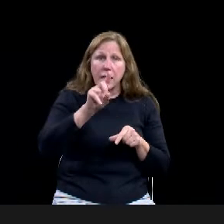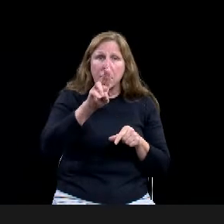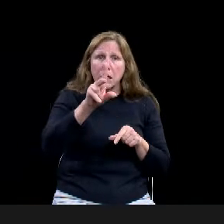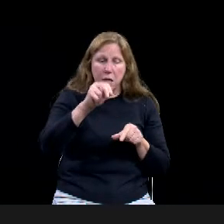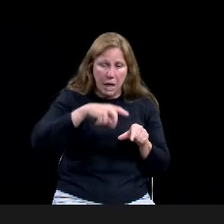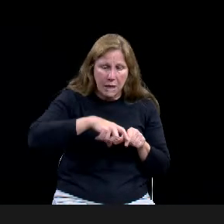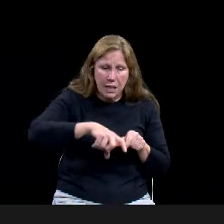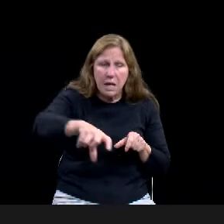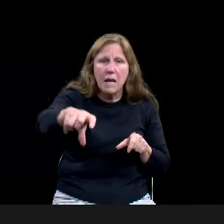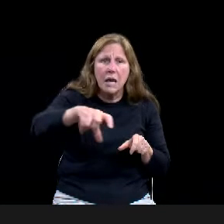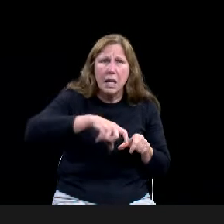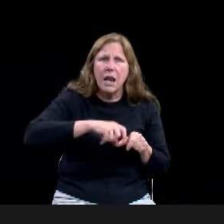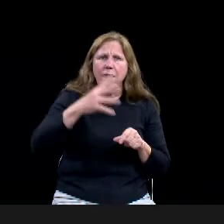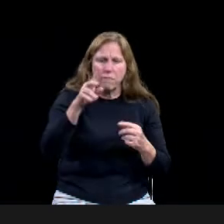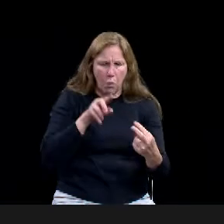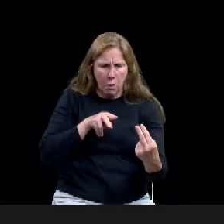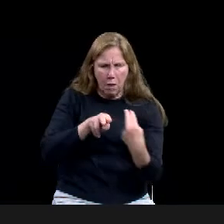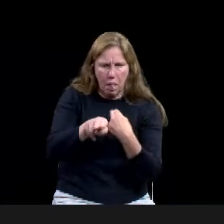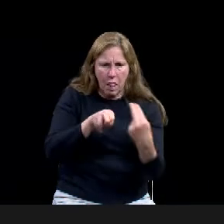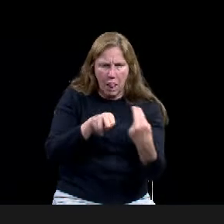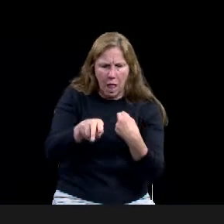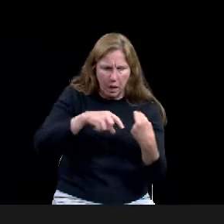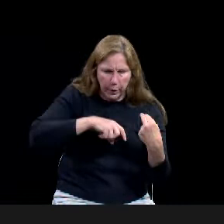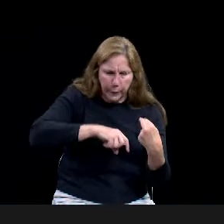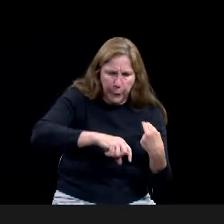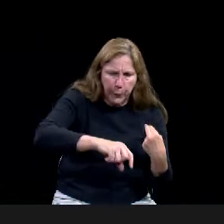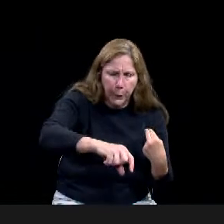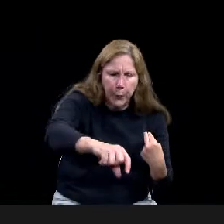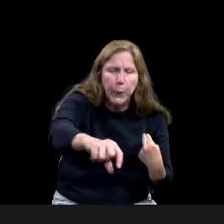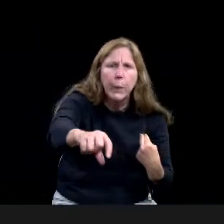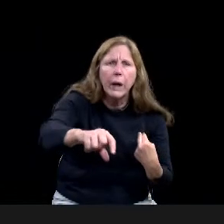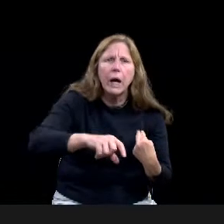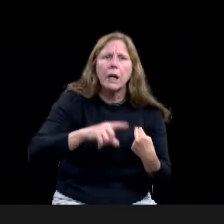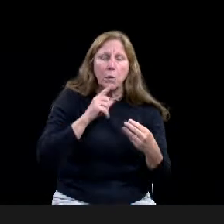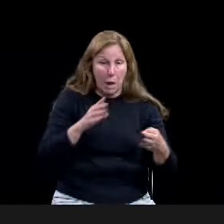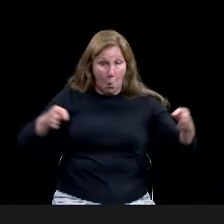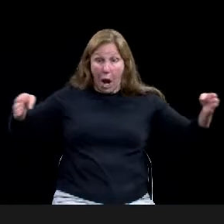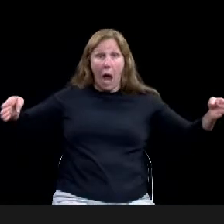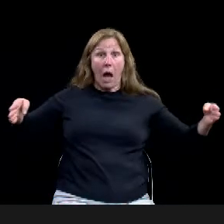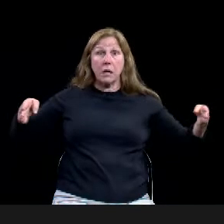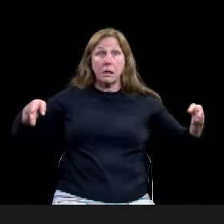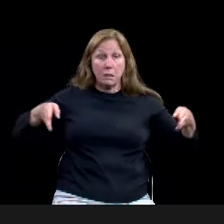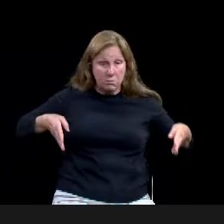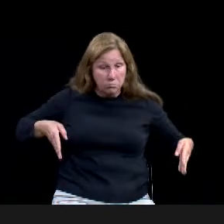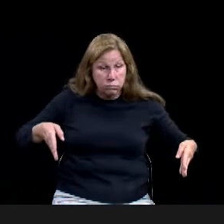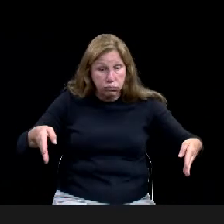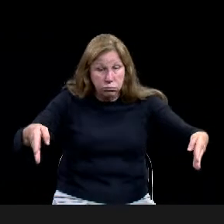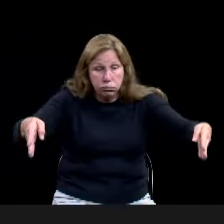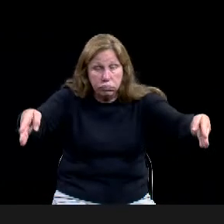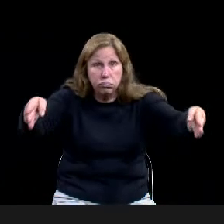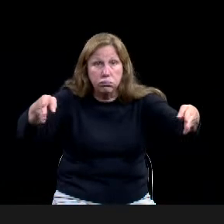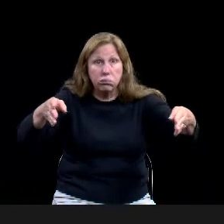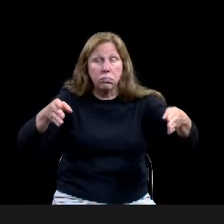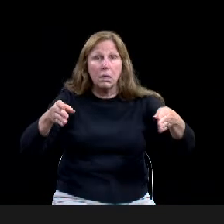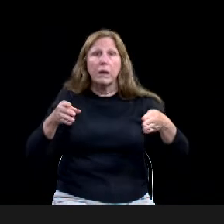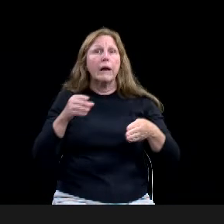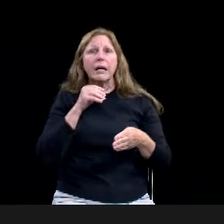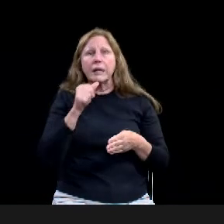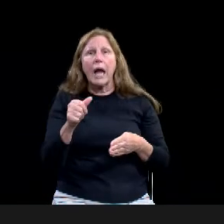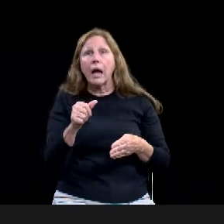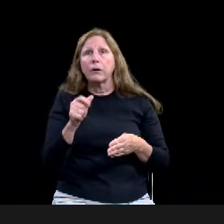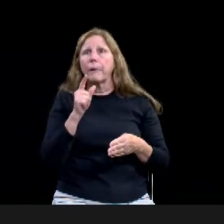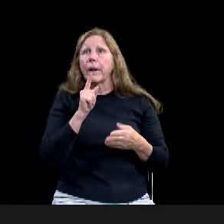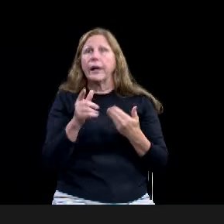you know, not, not really pedestrian friendly, uh, across the street, uh, for, uh, pedestrians or bikes. So they're wanting to repurpose that